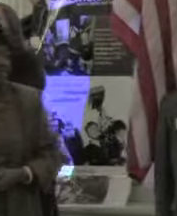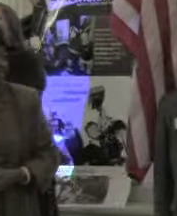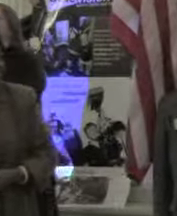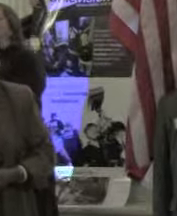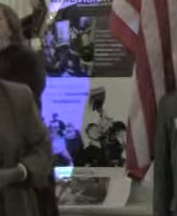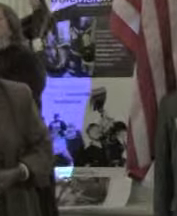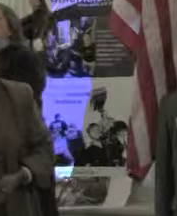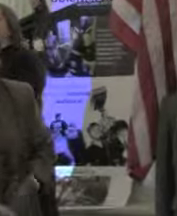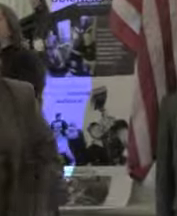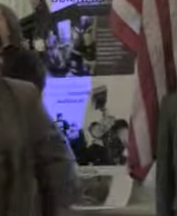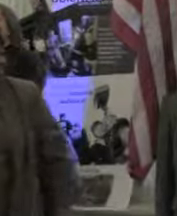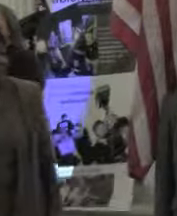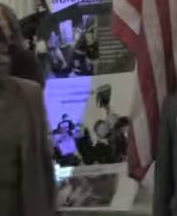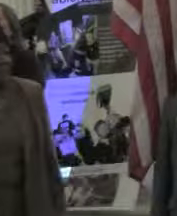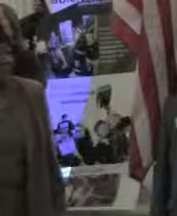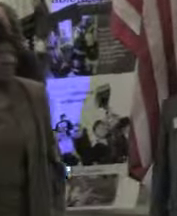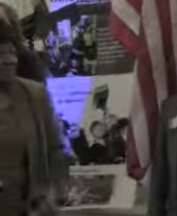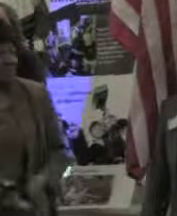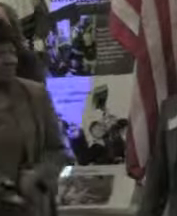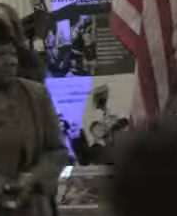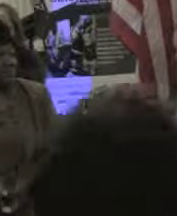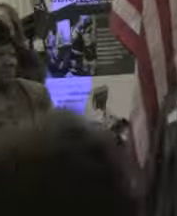the MEDC. Thank you.